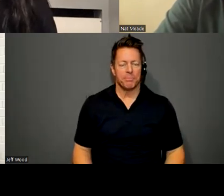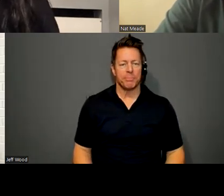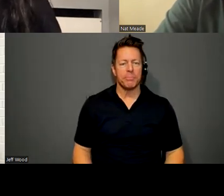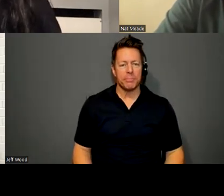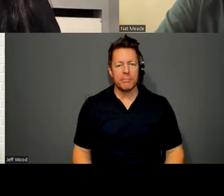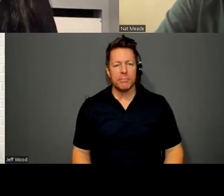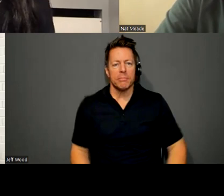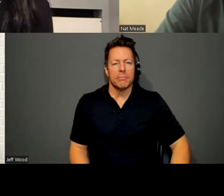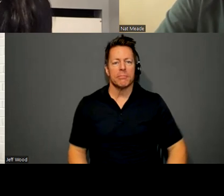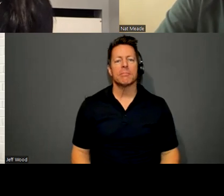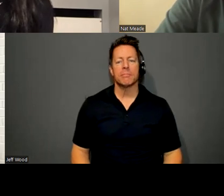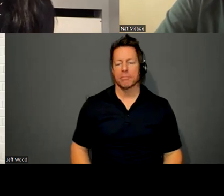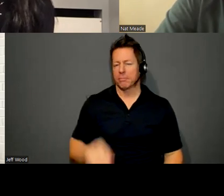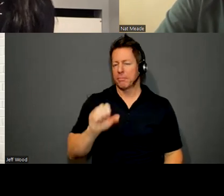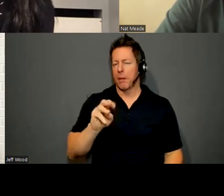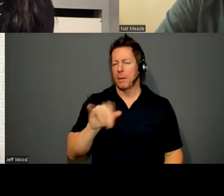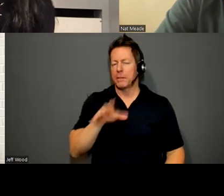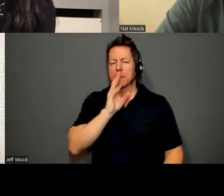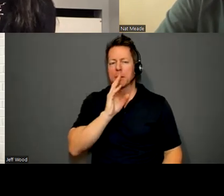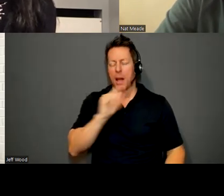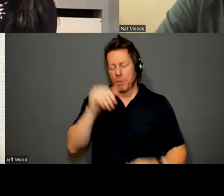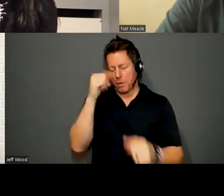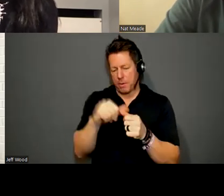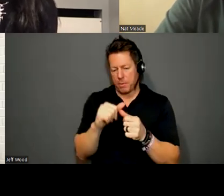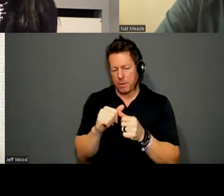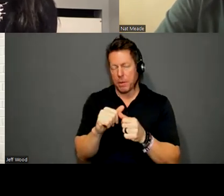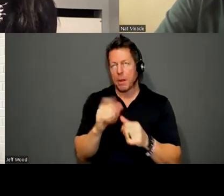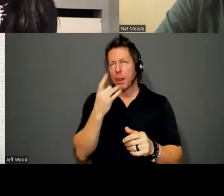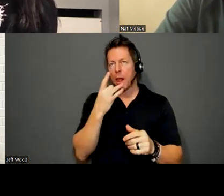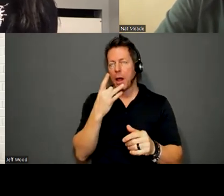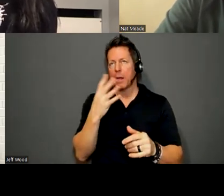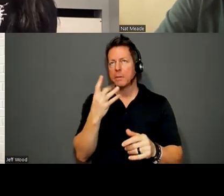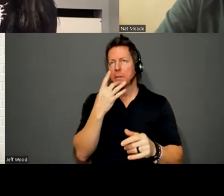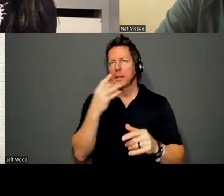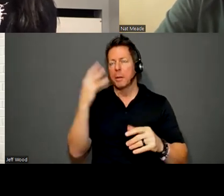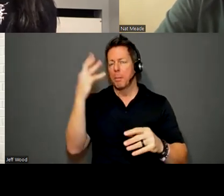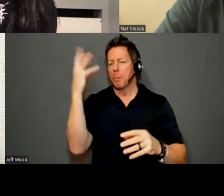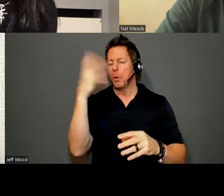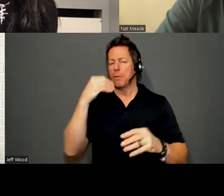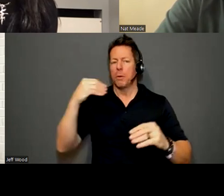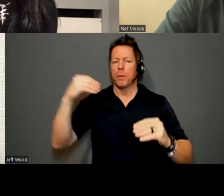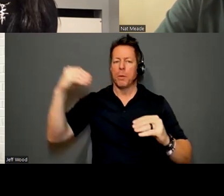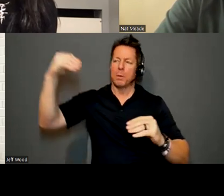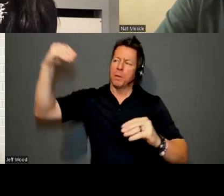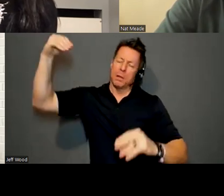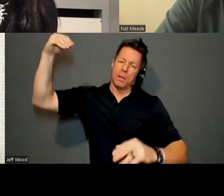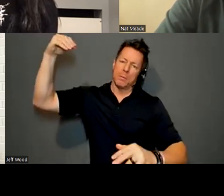I remember the beautiful light that would just, like, the ambiance in the studio itself.